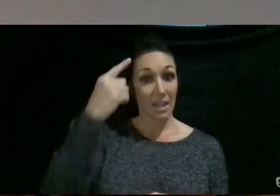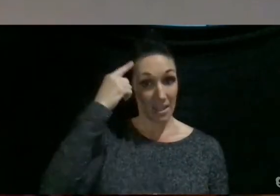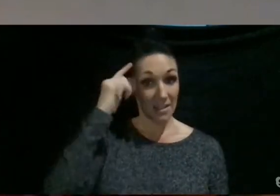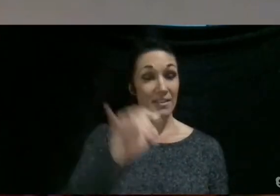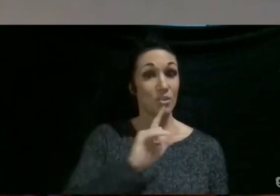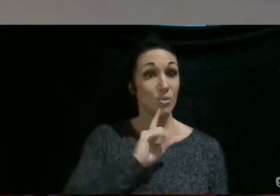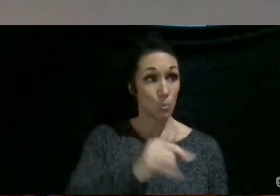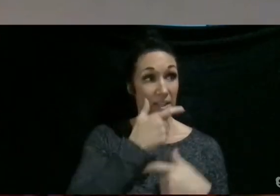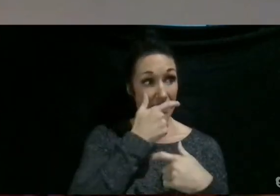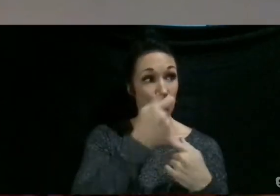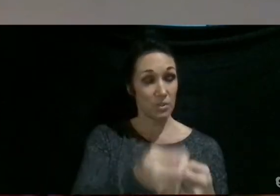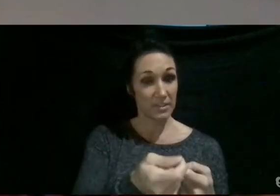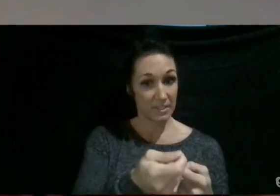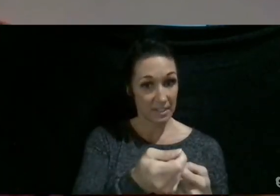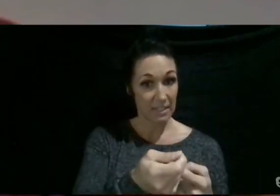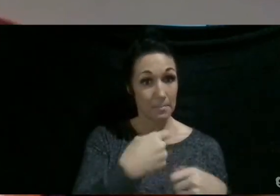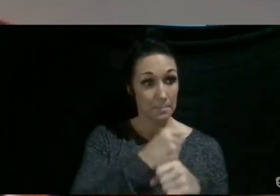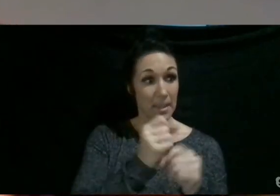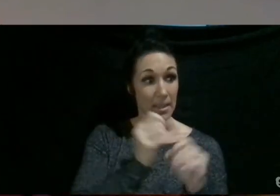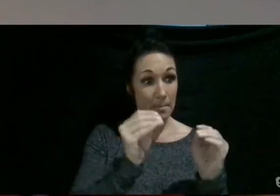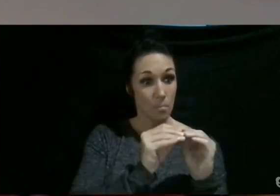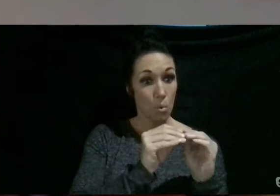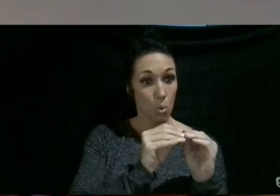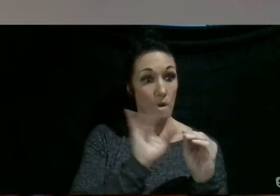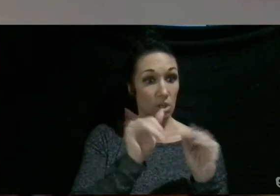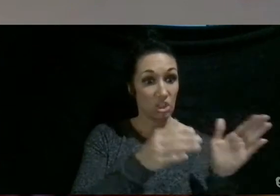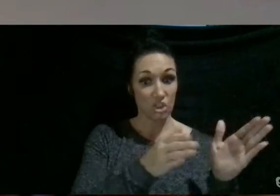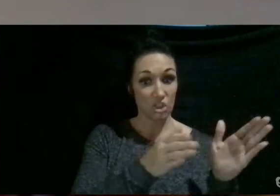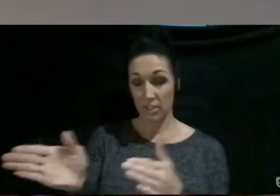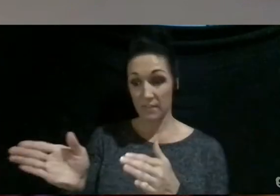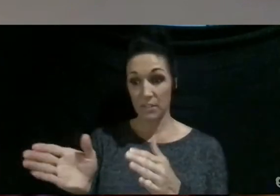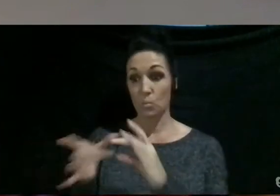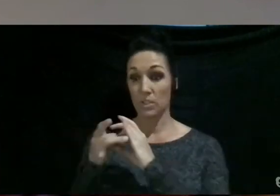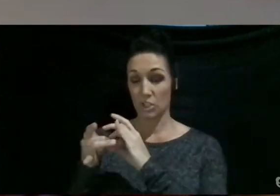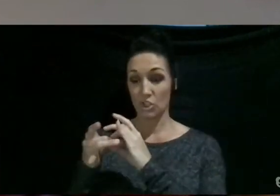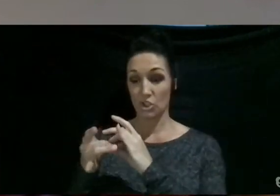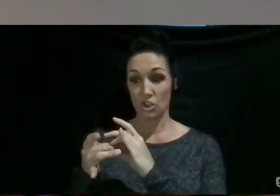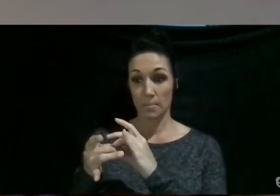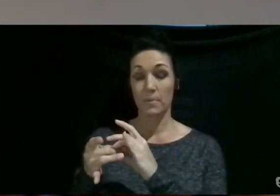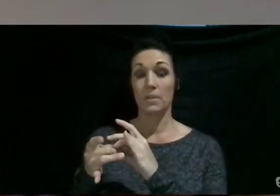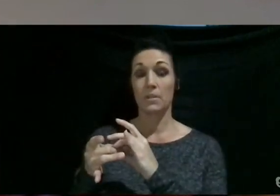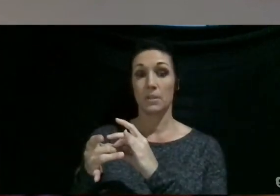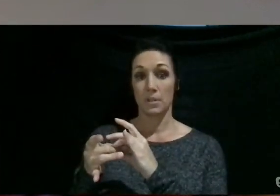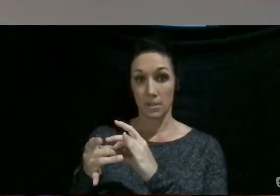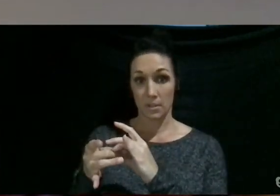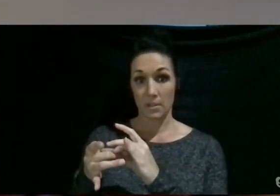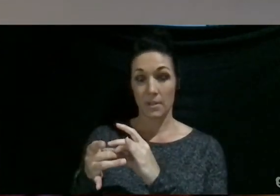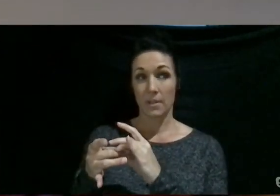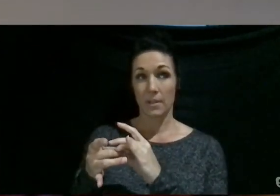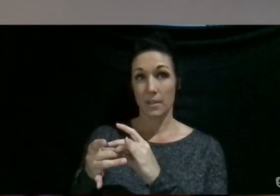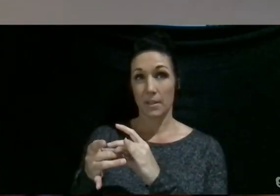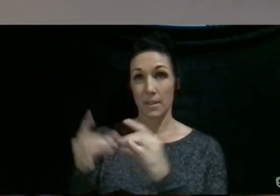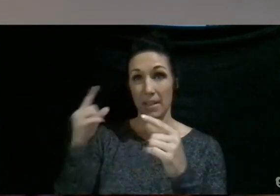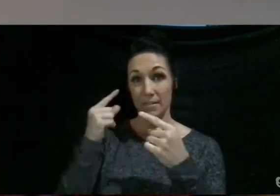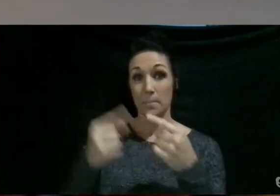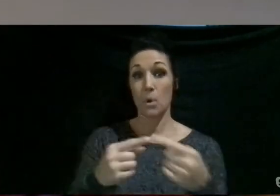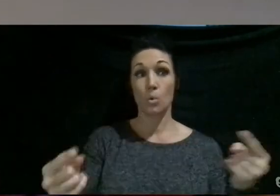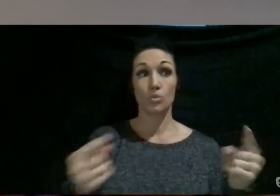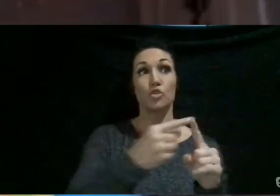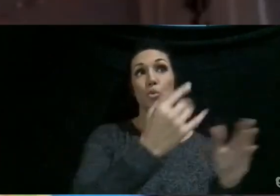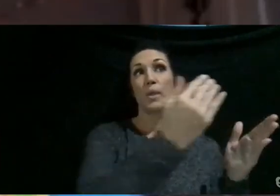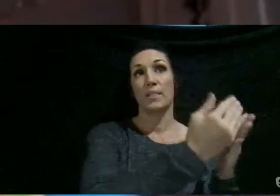interesting to like make it more of a shift to relationship in like the everyday ordinary as opposed to a list